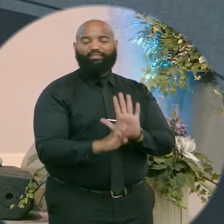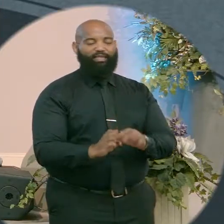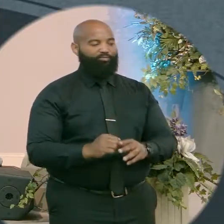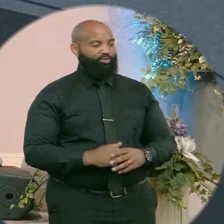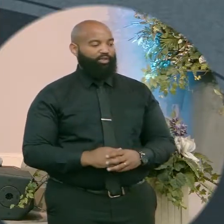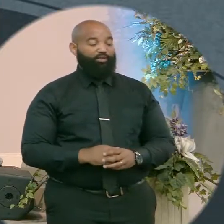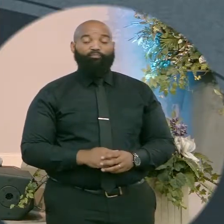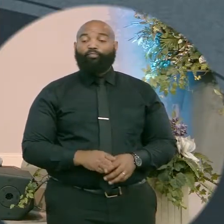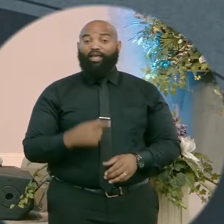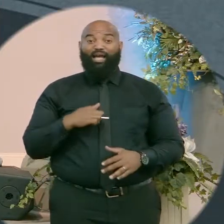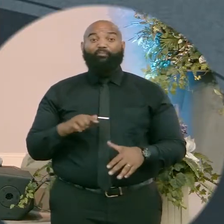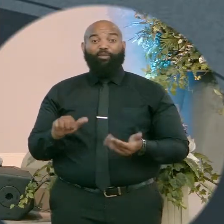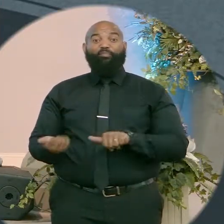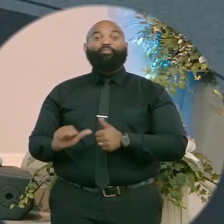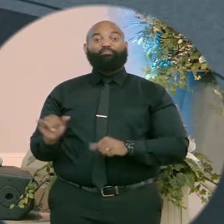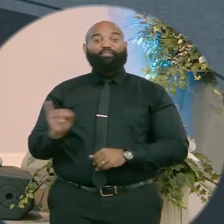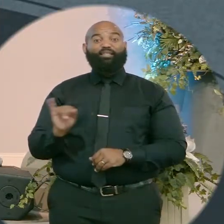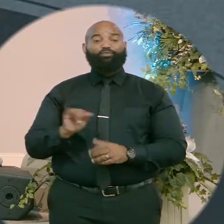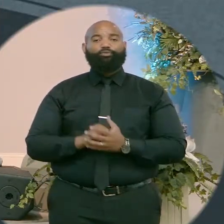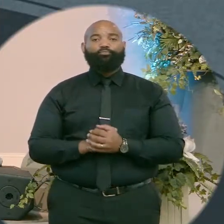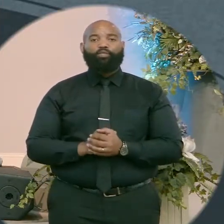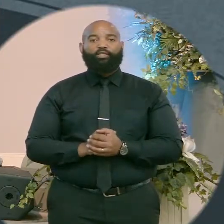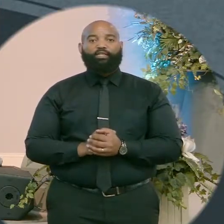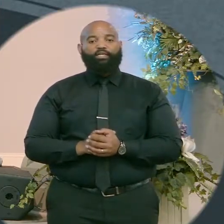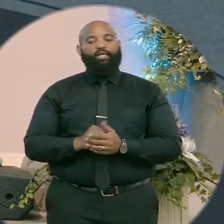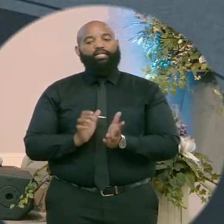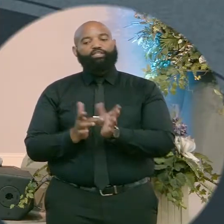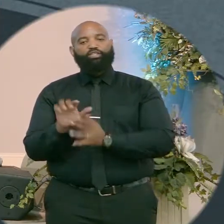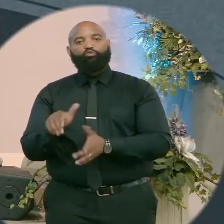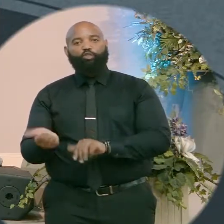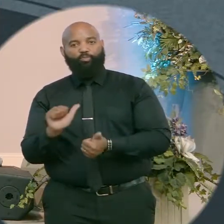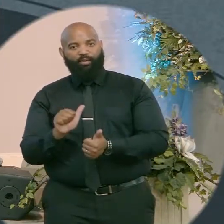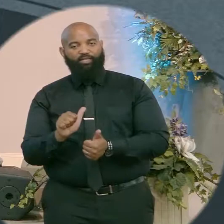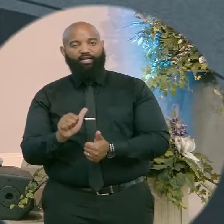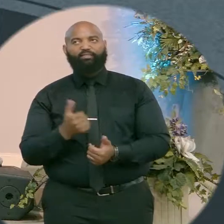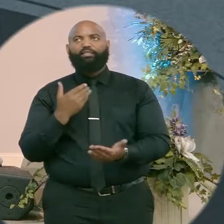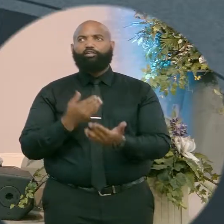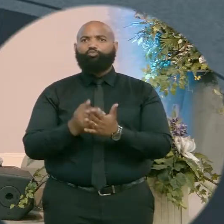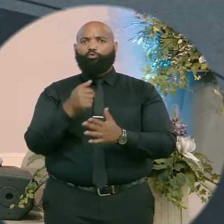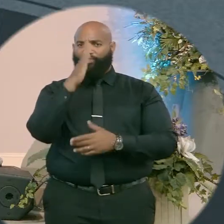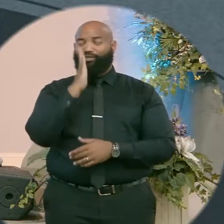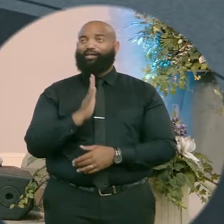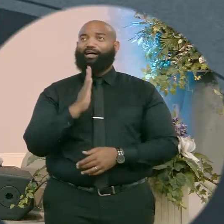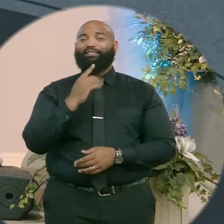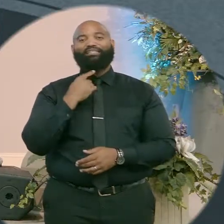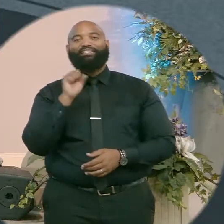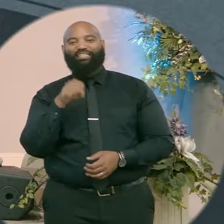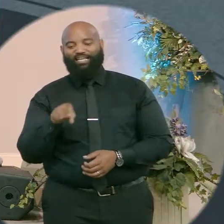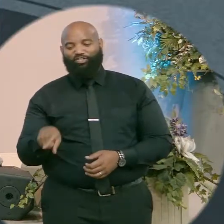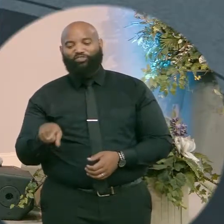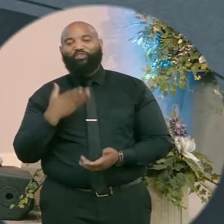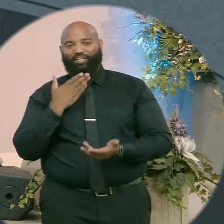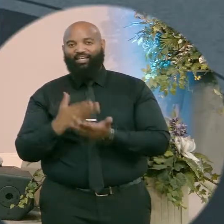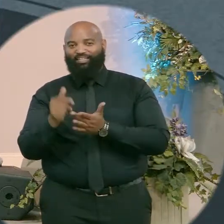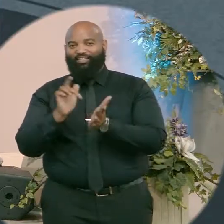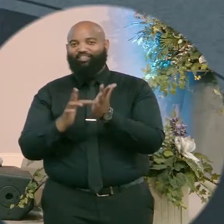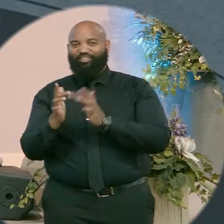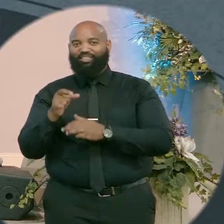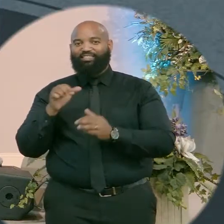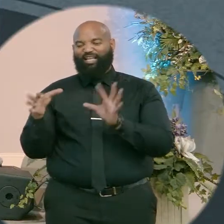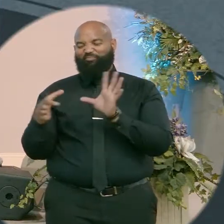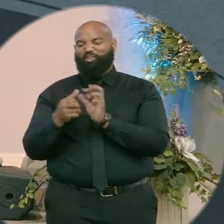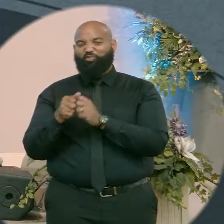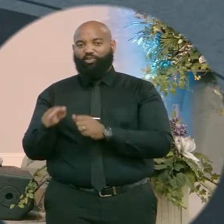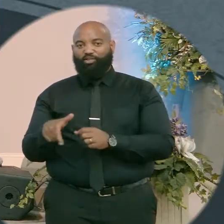approval by the Father. God is a God of order. He's showing us something here. He's putting the points and the steps together. When you look at verse